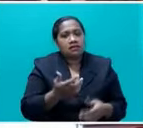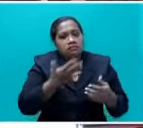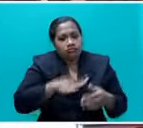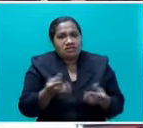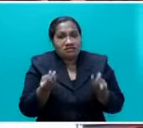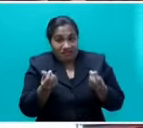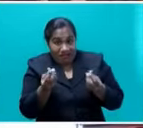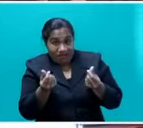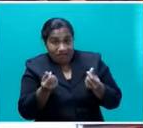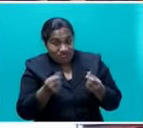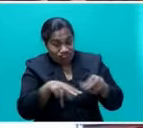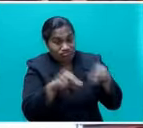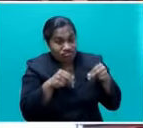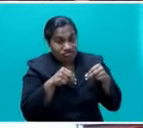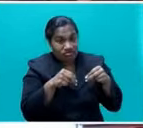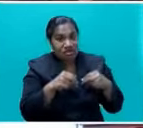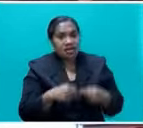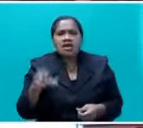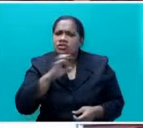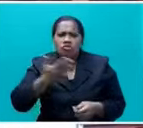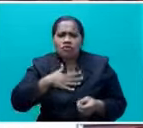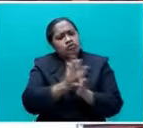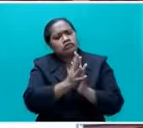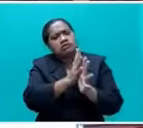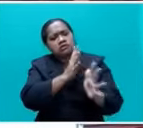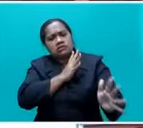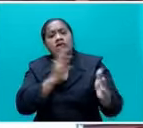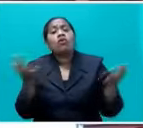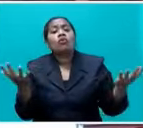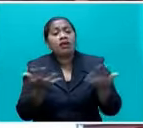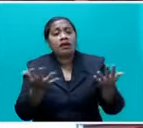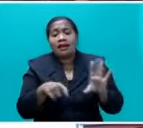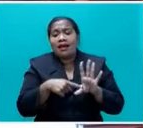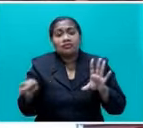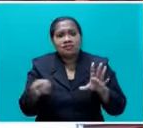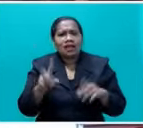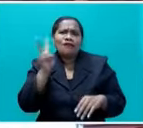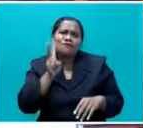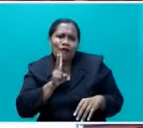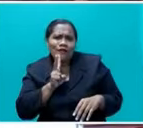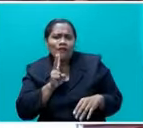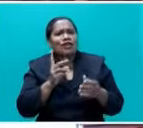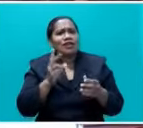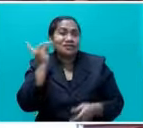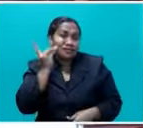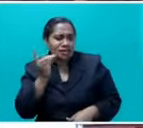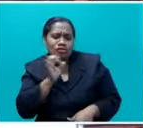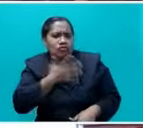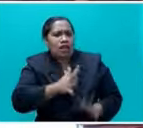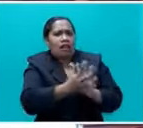their hand. They did not want to go in queue outside the licensed agents of Vodafone and Digicel.